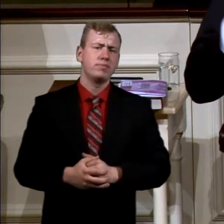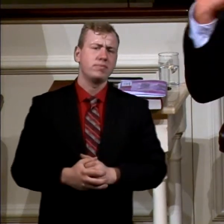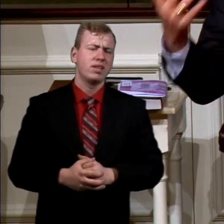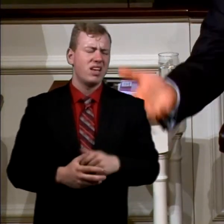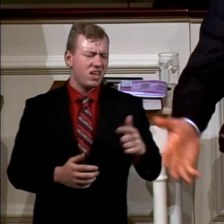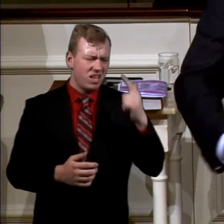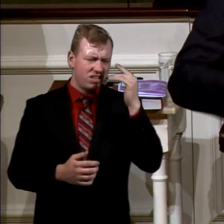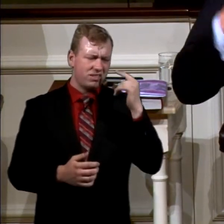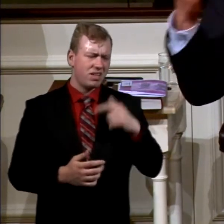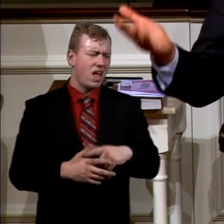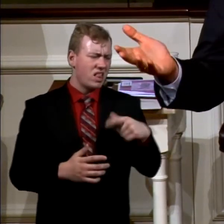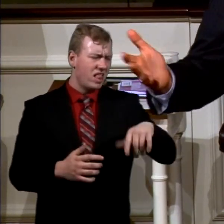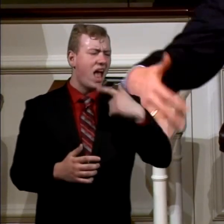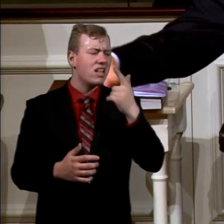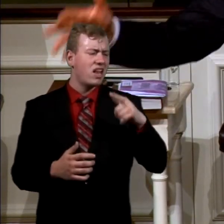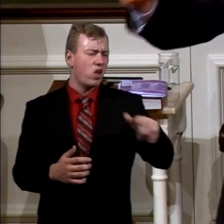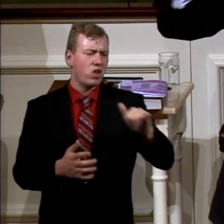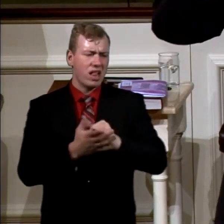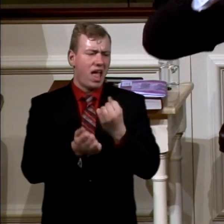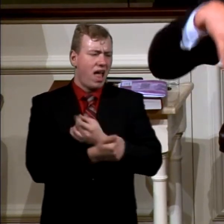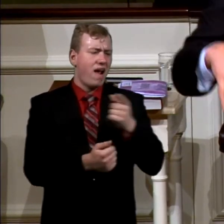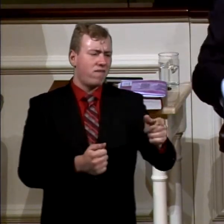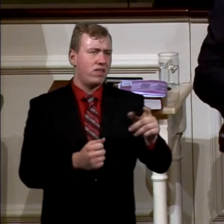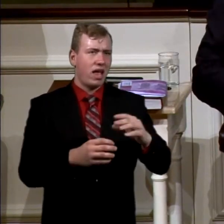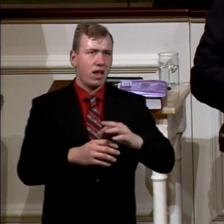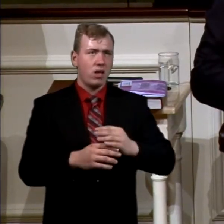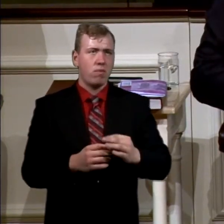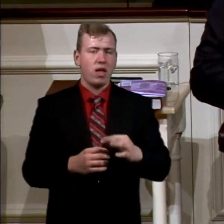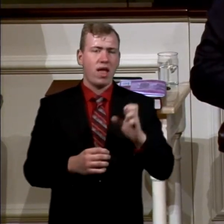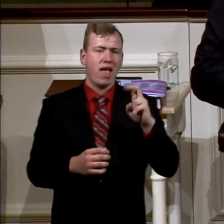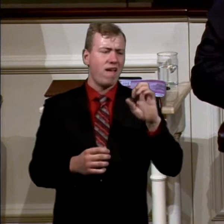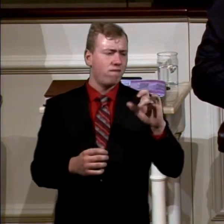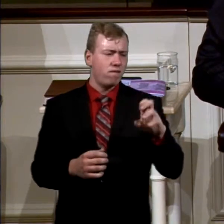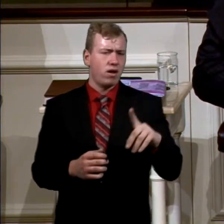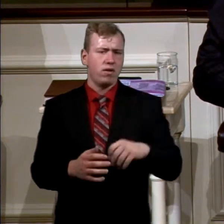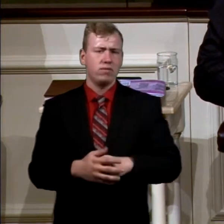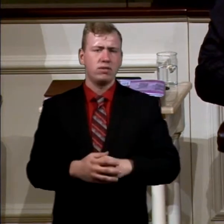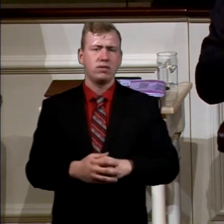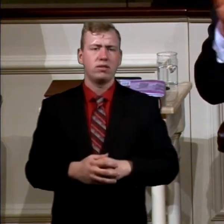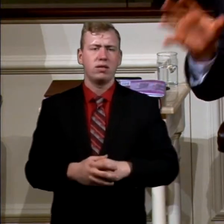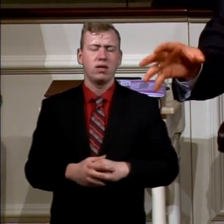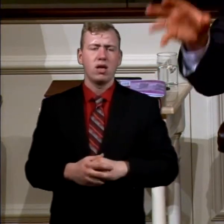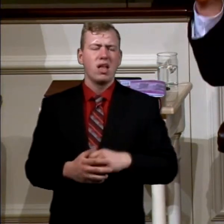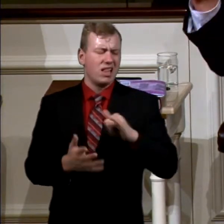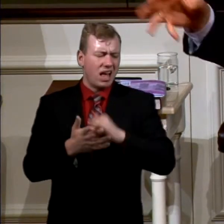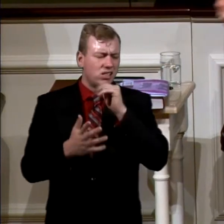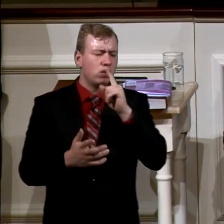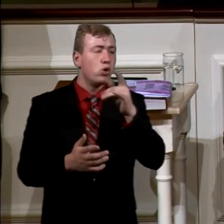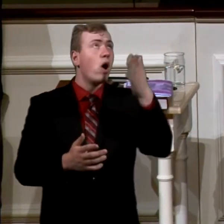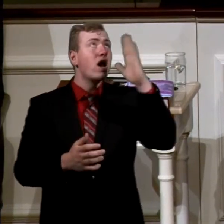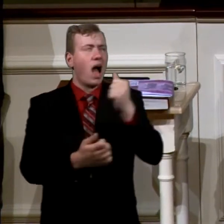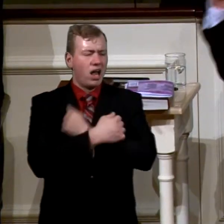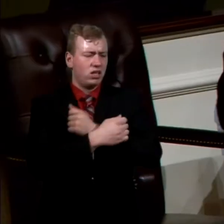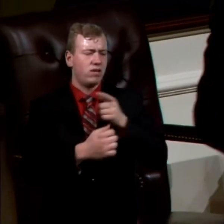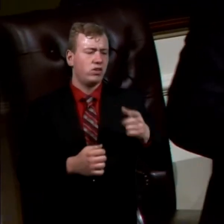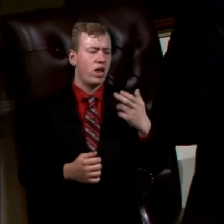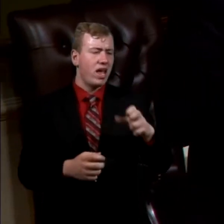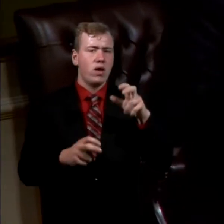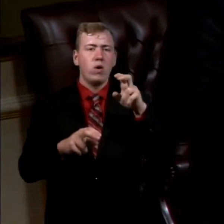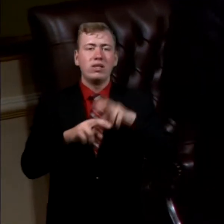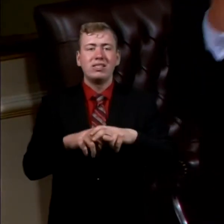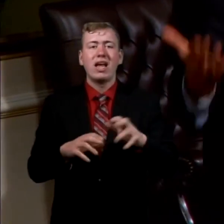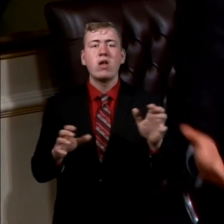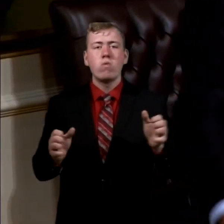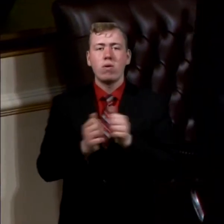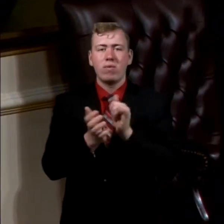He'd ask me, are they telling you that everything involved? Don't listen to that. That's not true. God loves you as a man for your life. He would sit there and work with that.